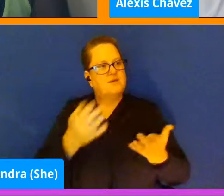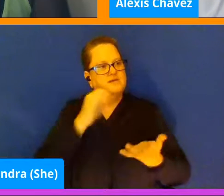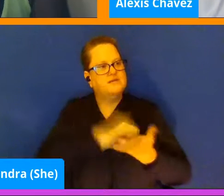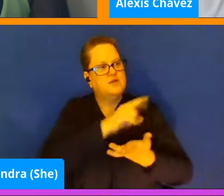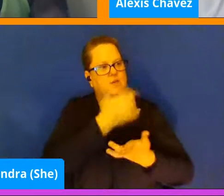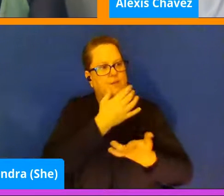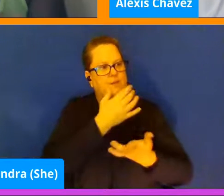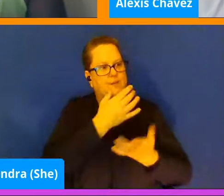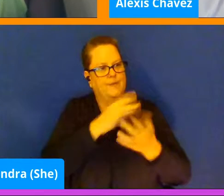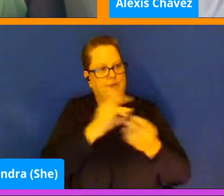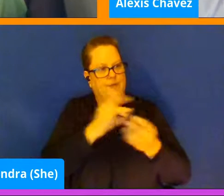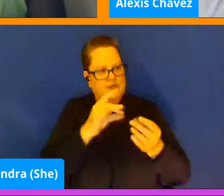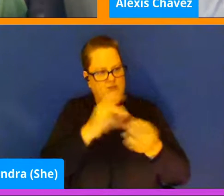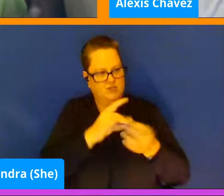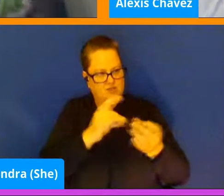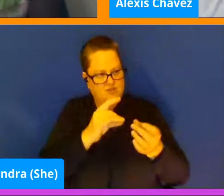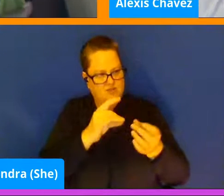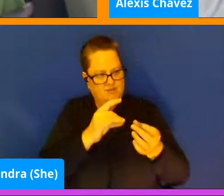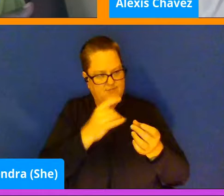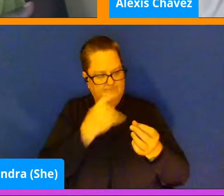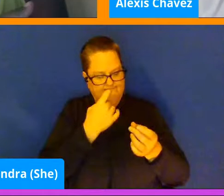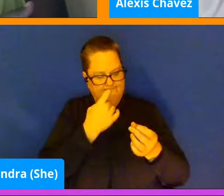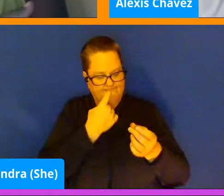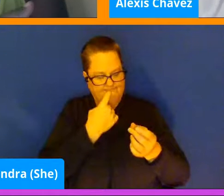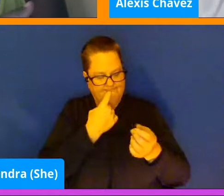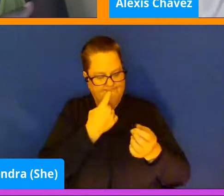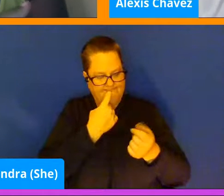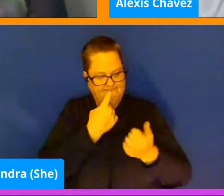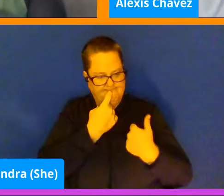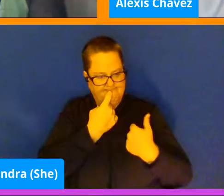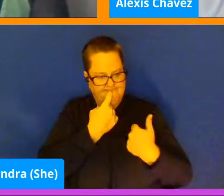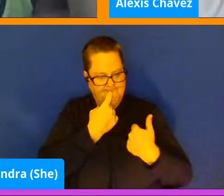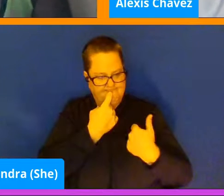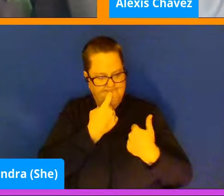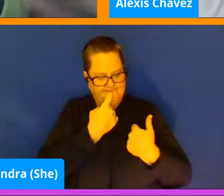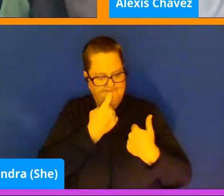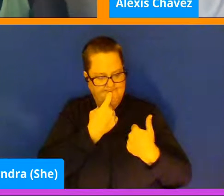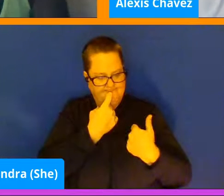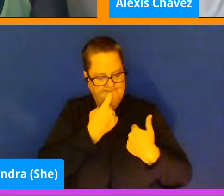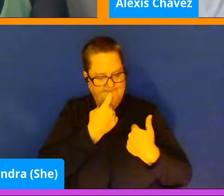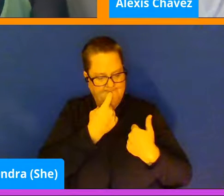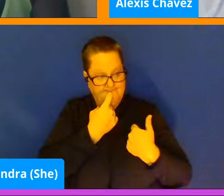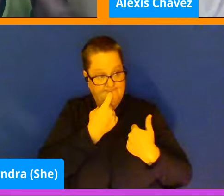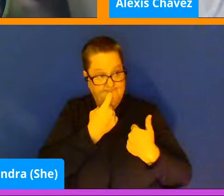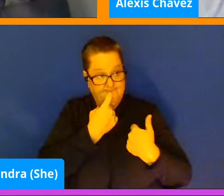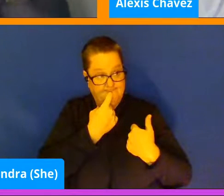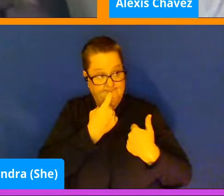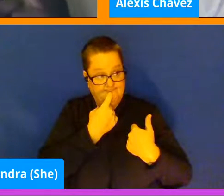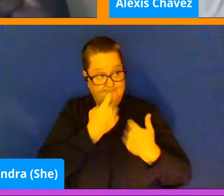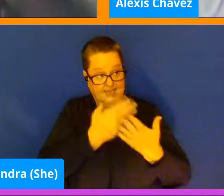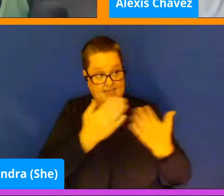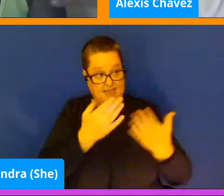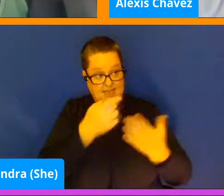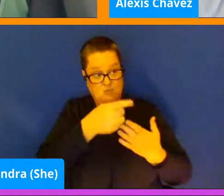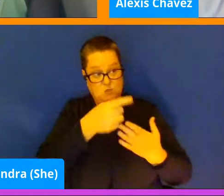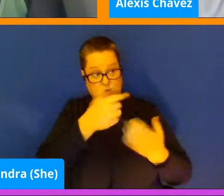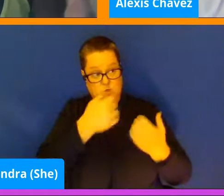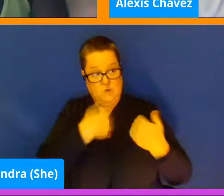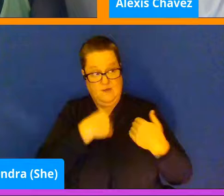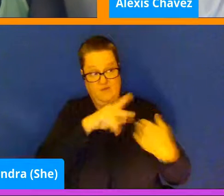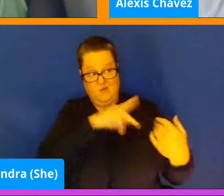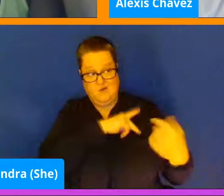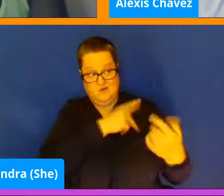are they things that you have personally tried yourself or